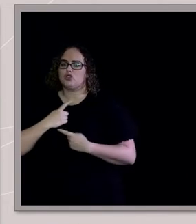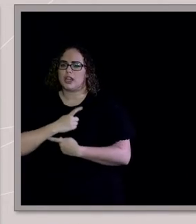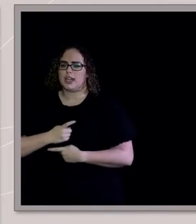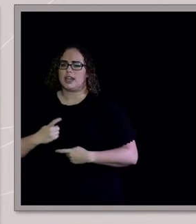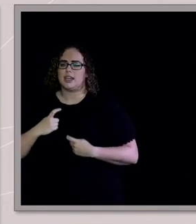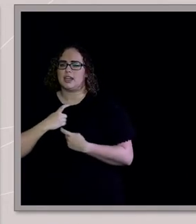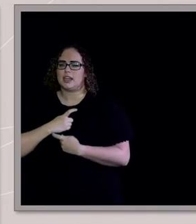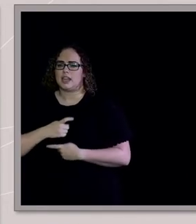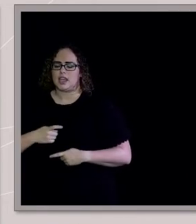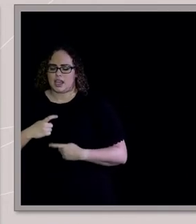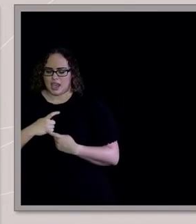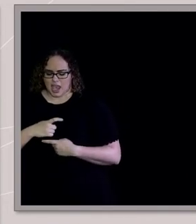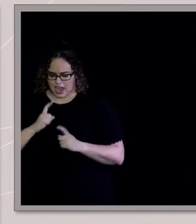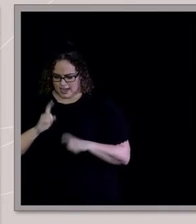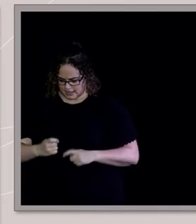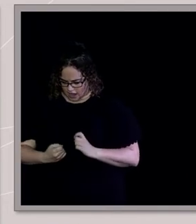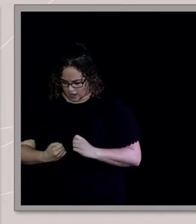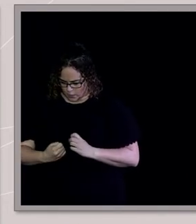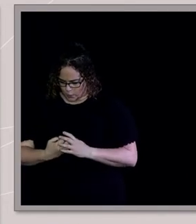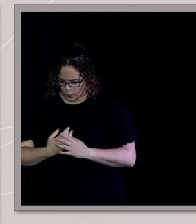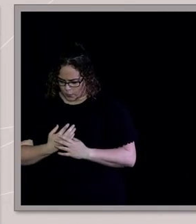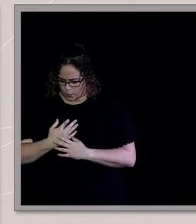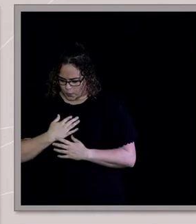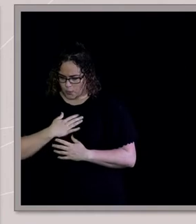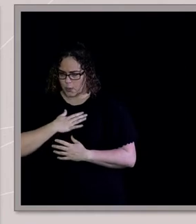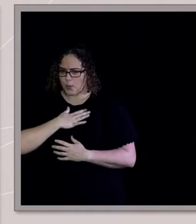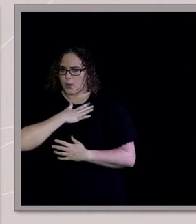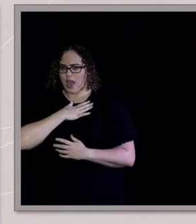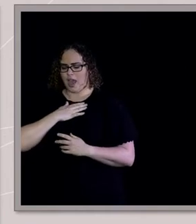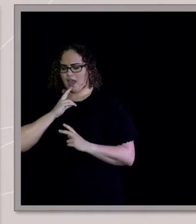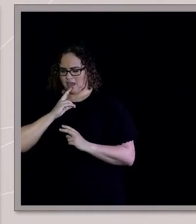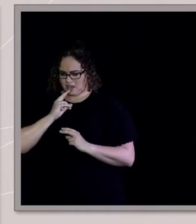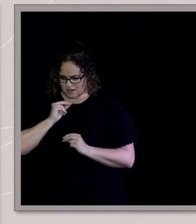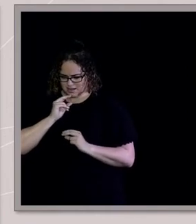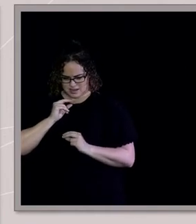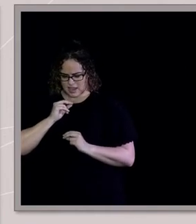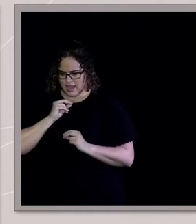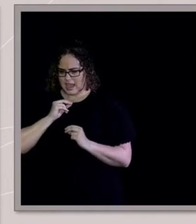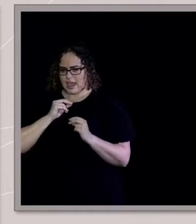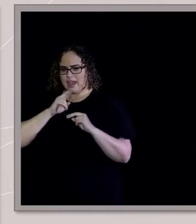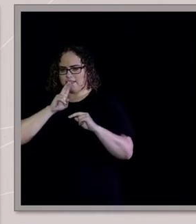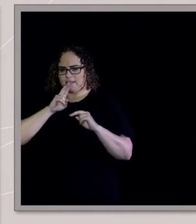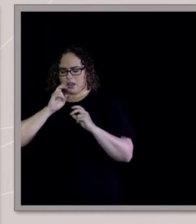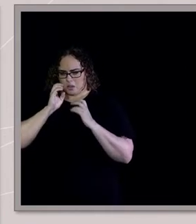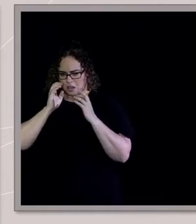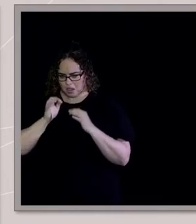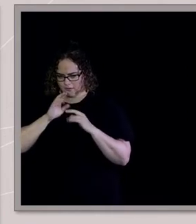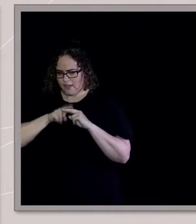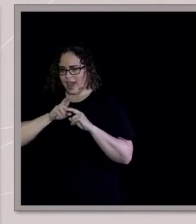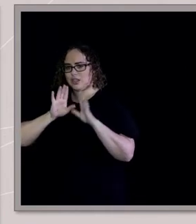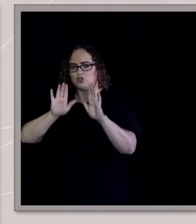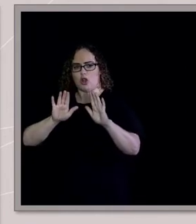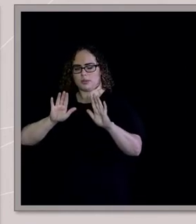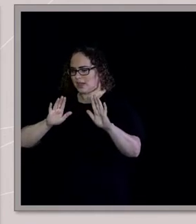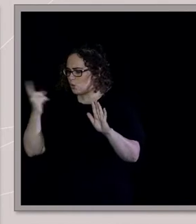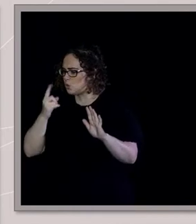And I start seething. And then I realise people can hear me. And my dad stops the pre-meeting. I say, is someone crying? I just